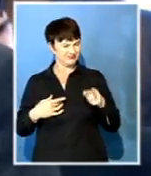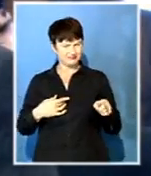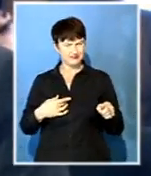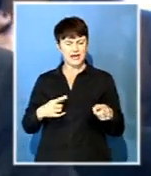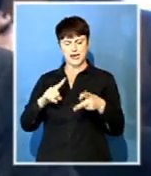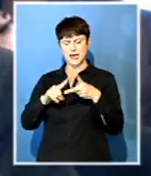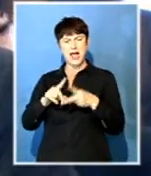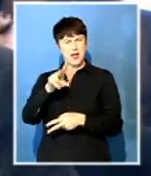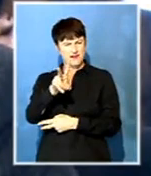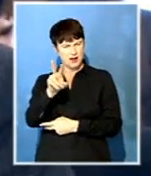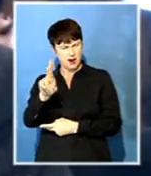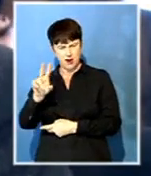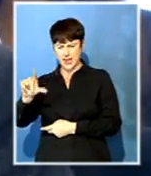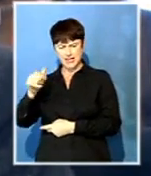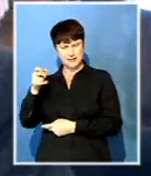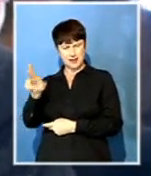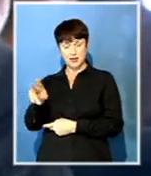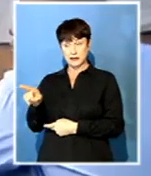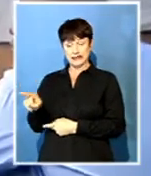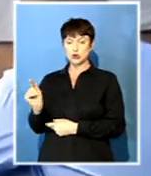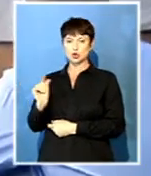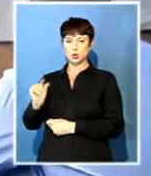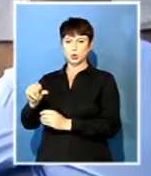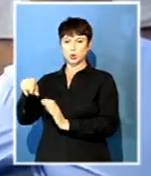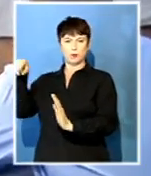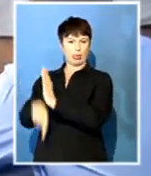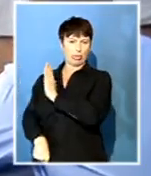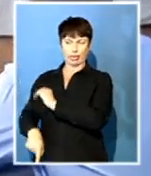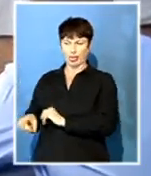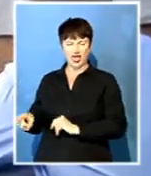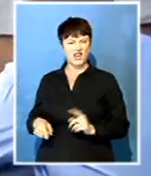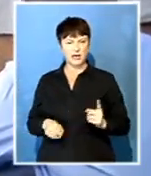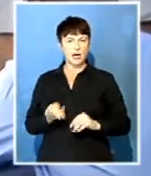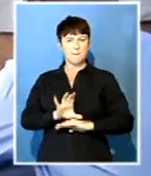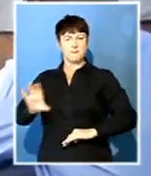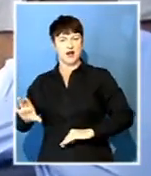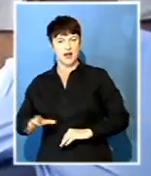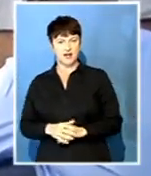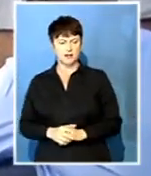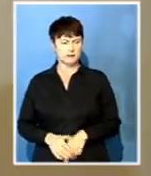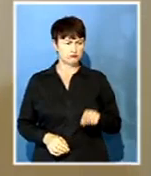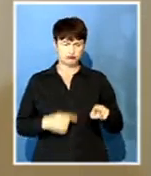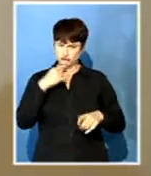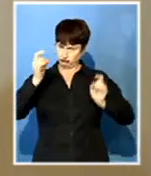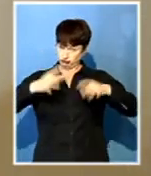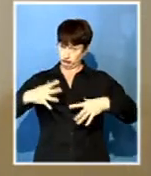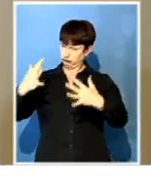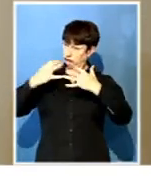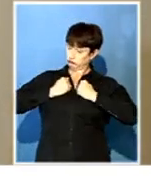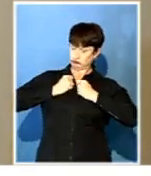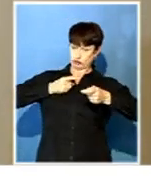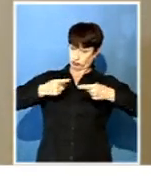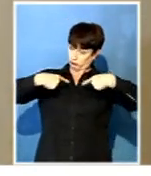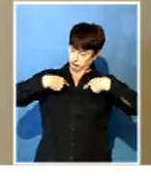Asia to take them out of this technically insolvent position. Danelle denied it was captured. Most of the